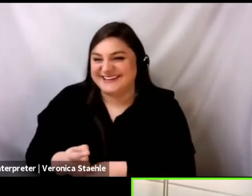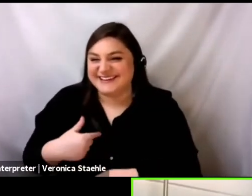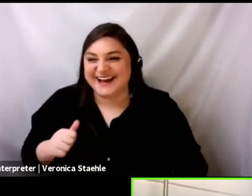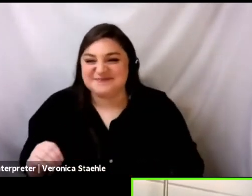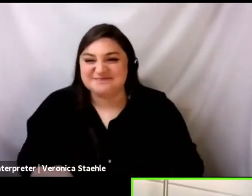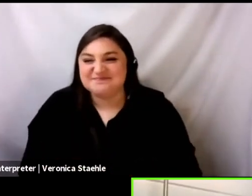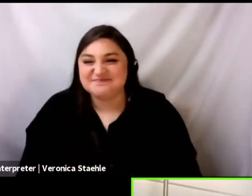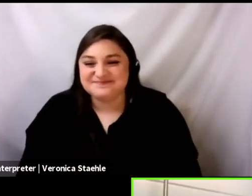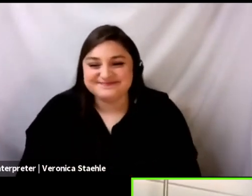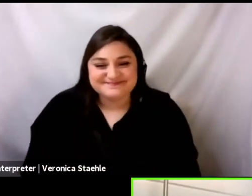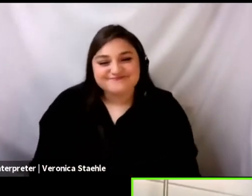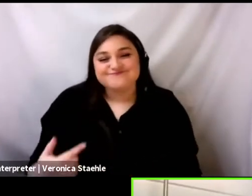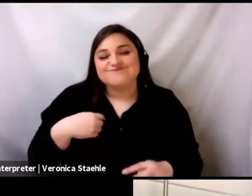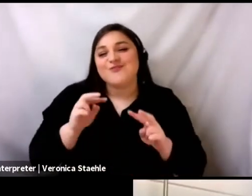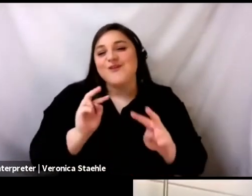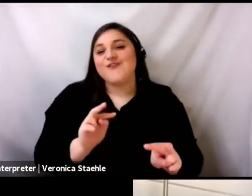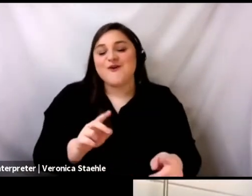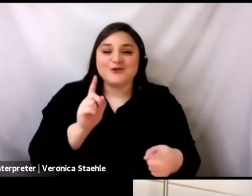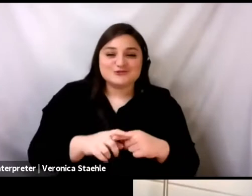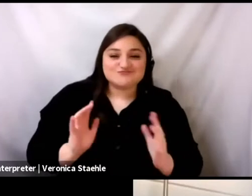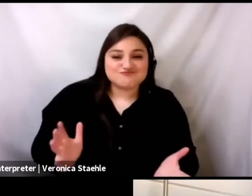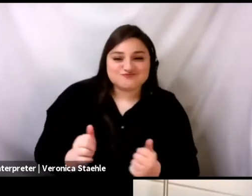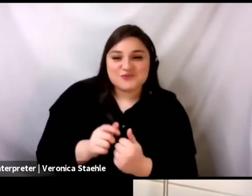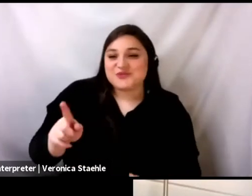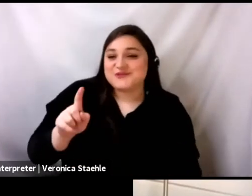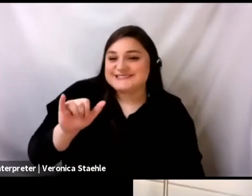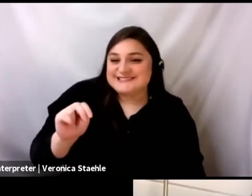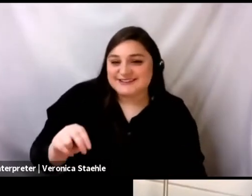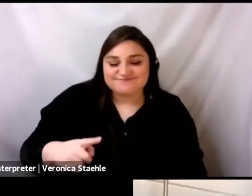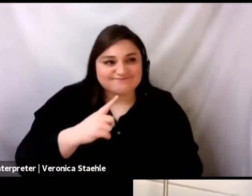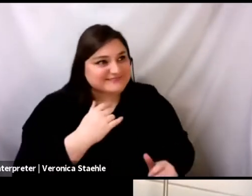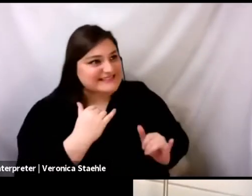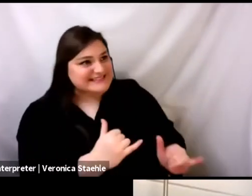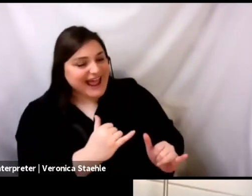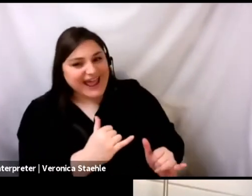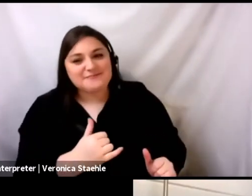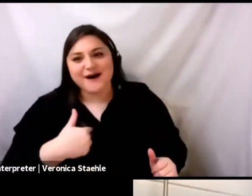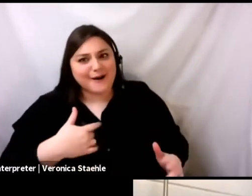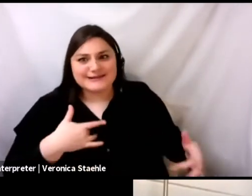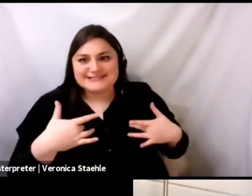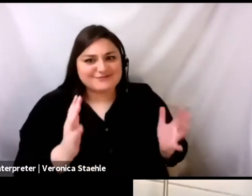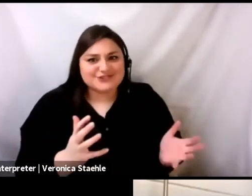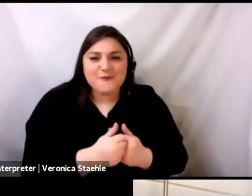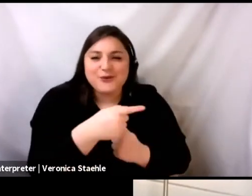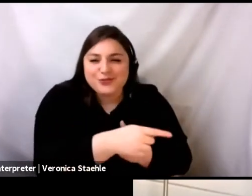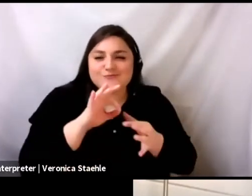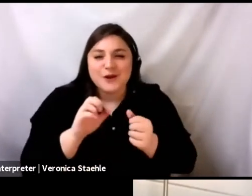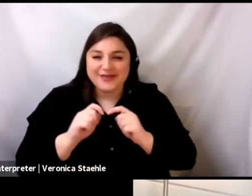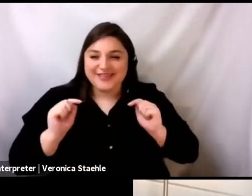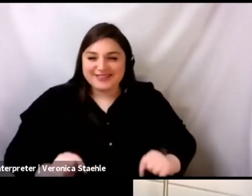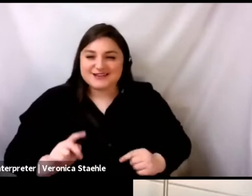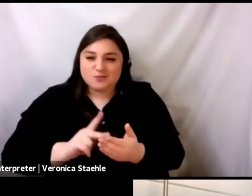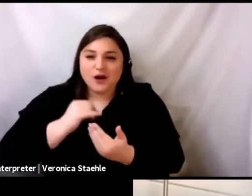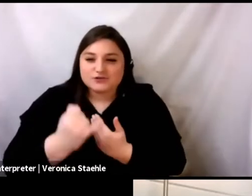I'm looking forward to talking to you, Shin. Me too. I'm so excited to talk to you about this project in particular.